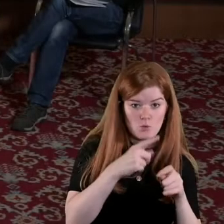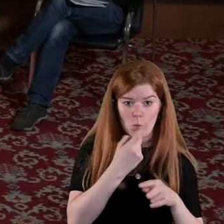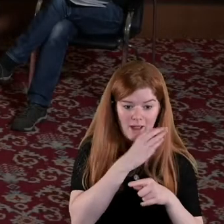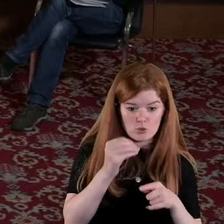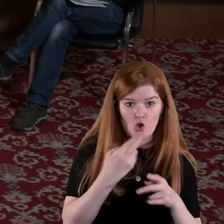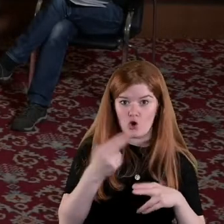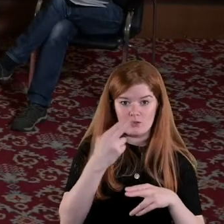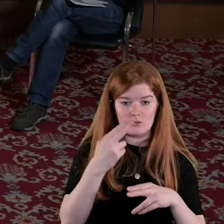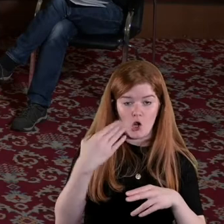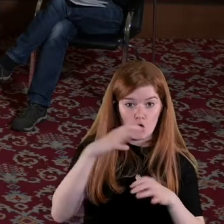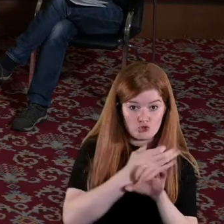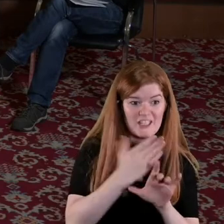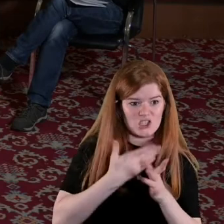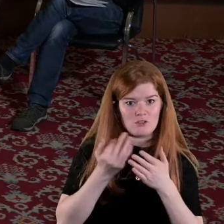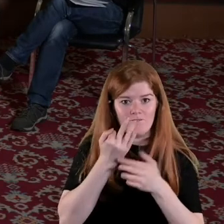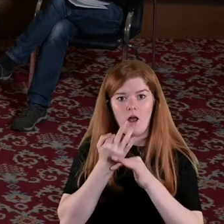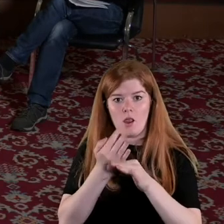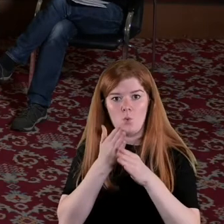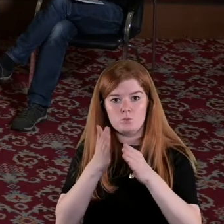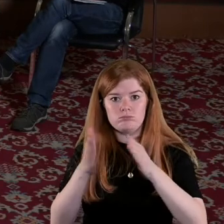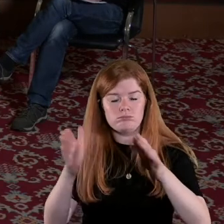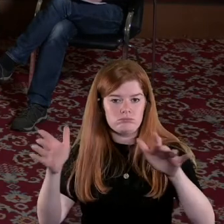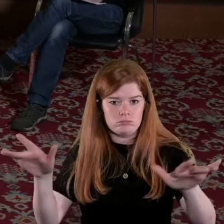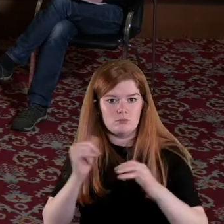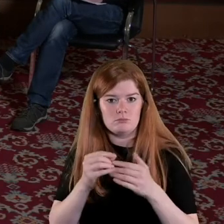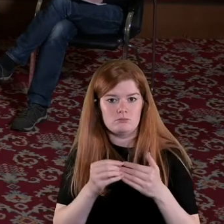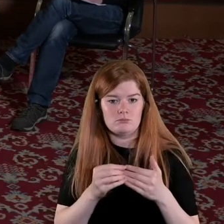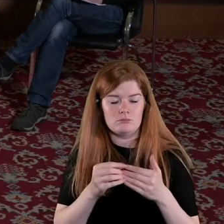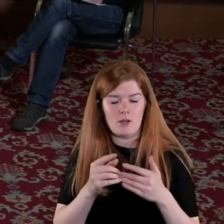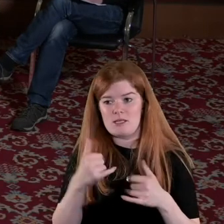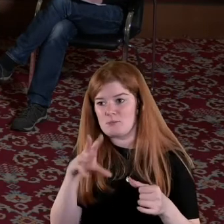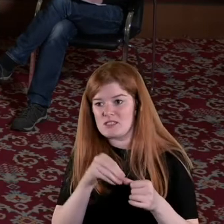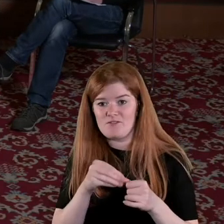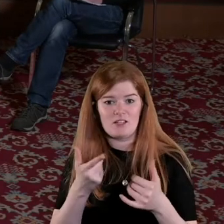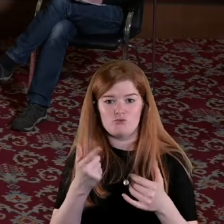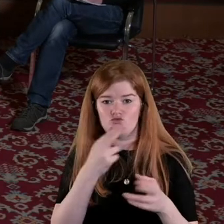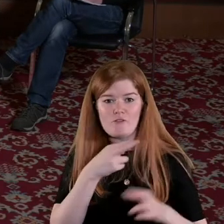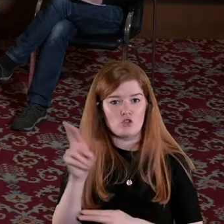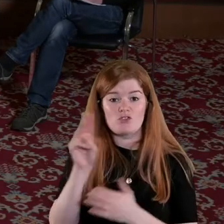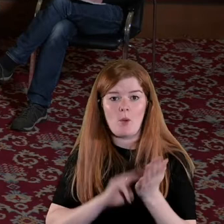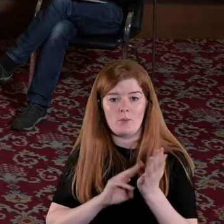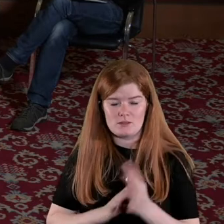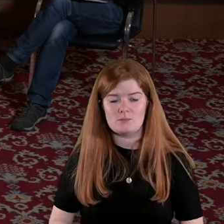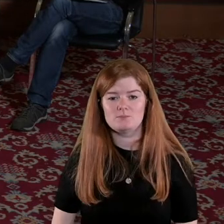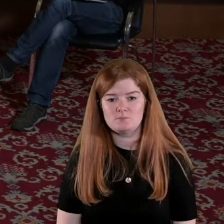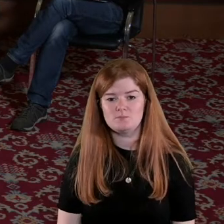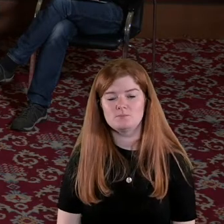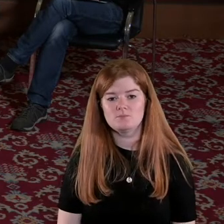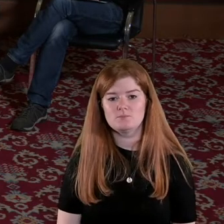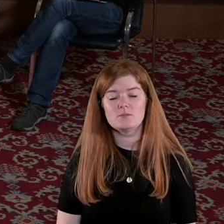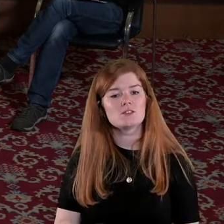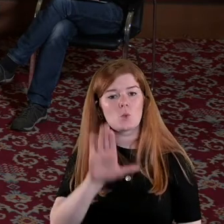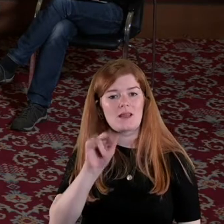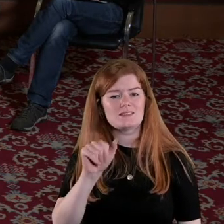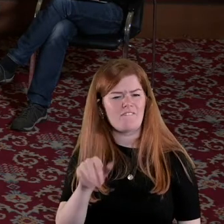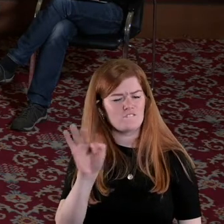or even the nation and just following through particular revolutionary moments Linda Fergal mentioned